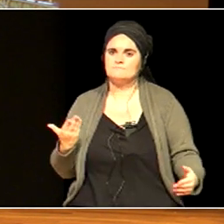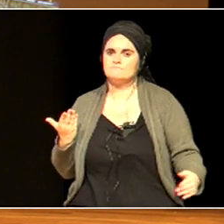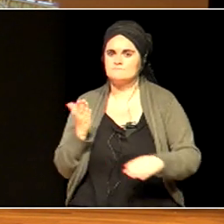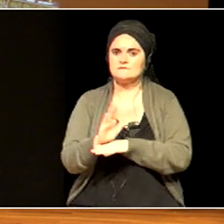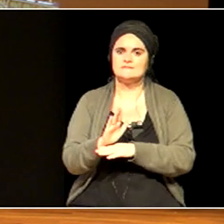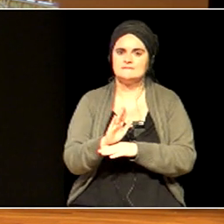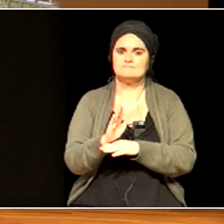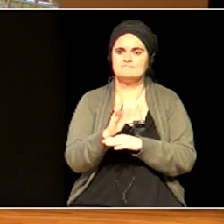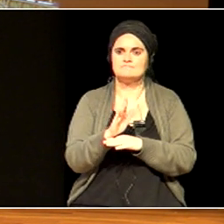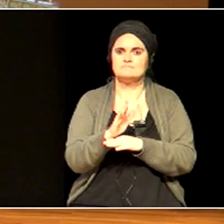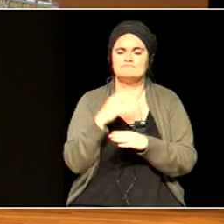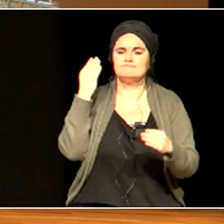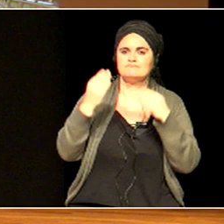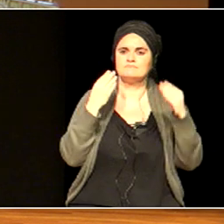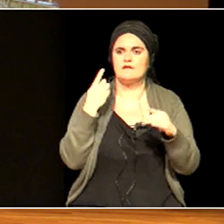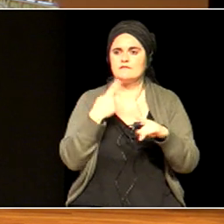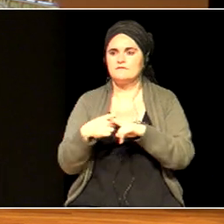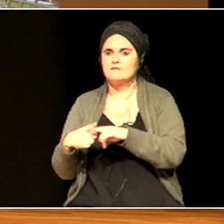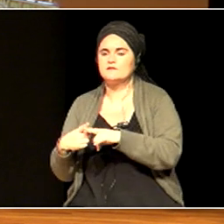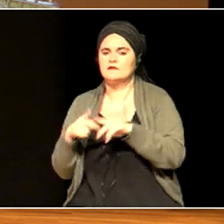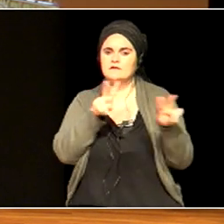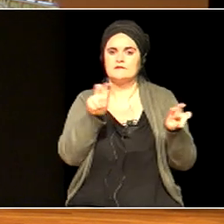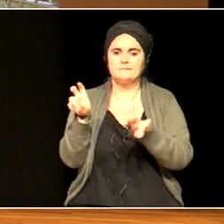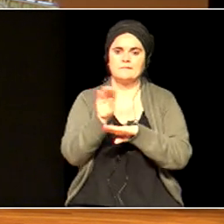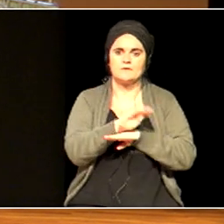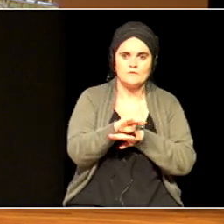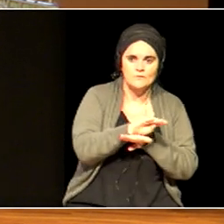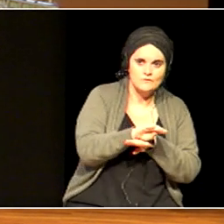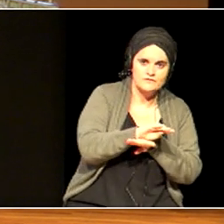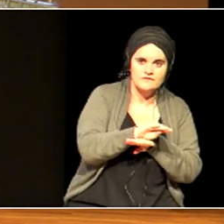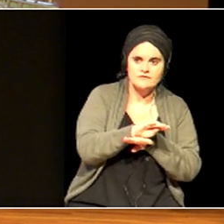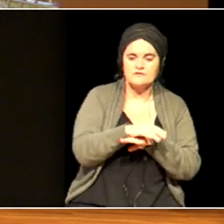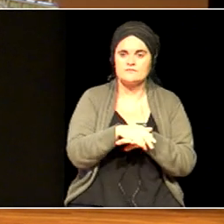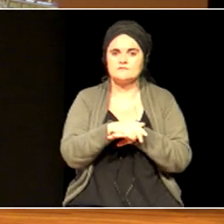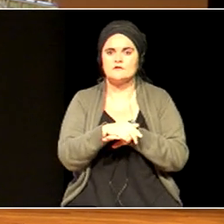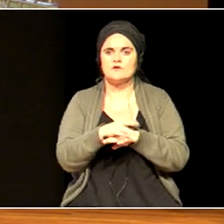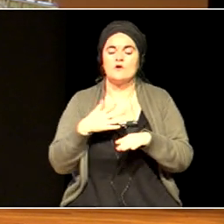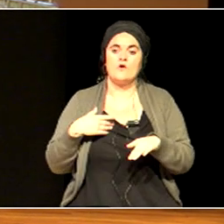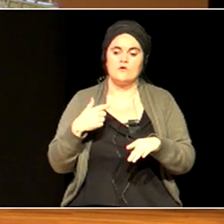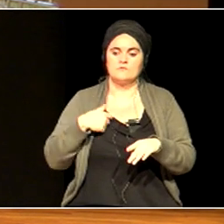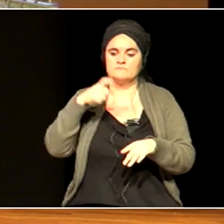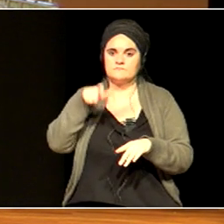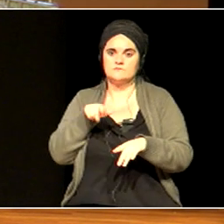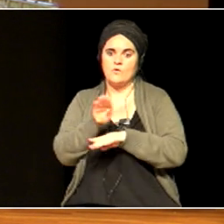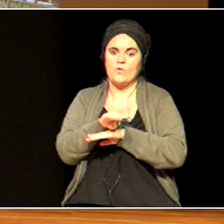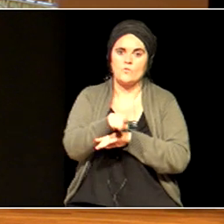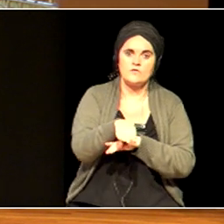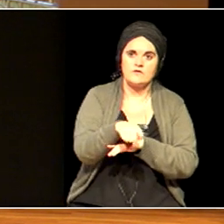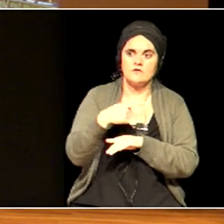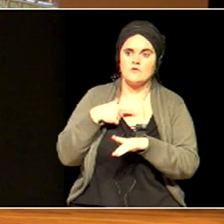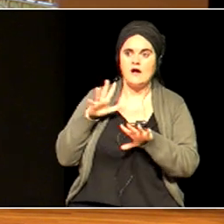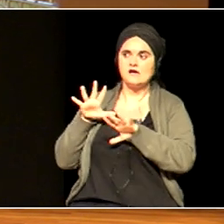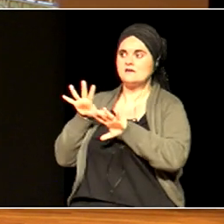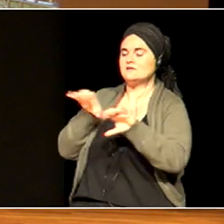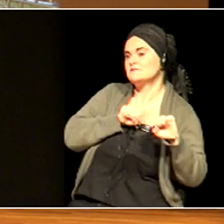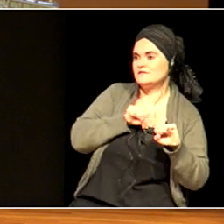both being a carer and a predator, but I thought maybe we should think about this construction of